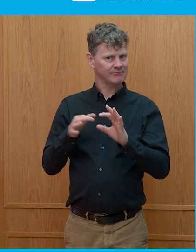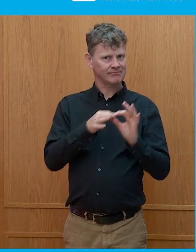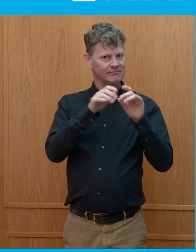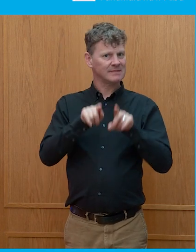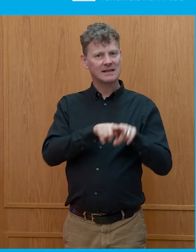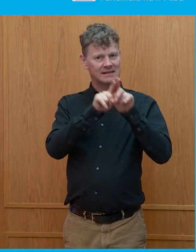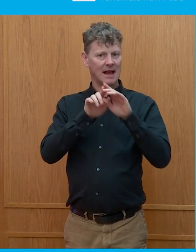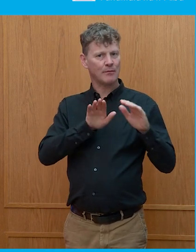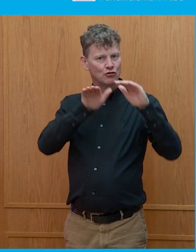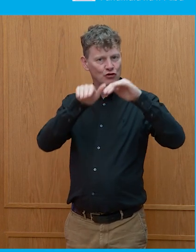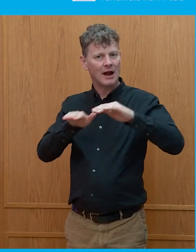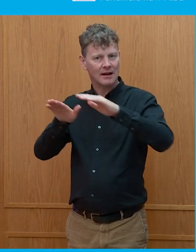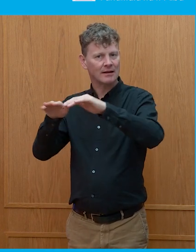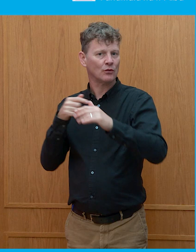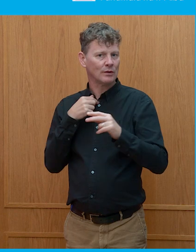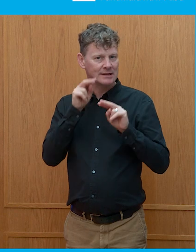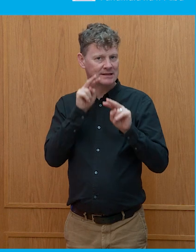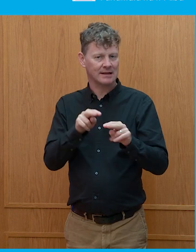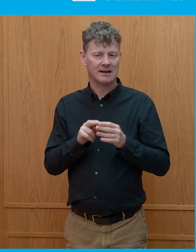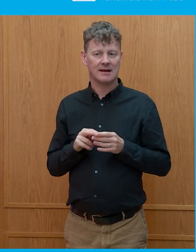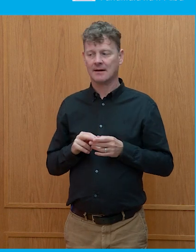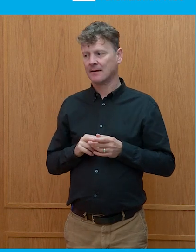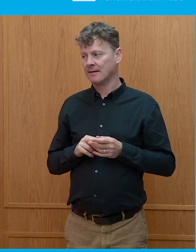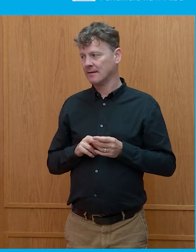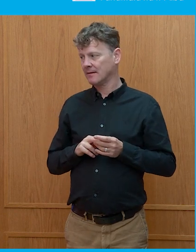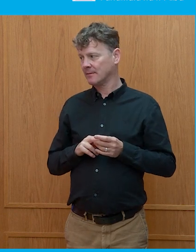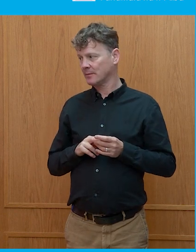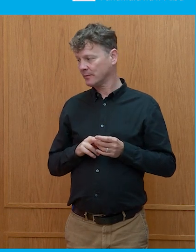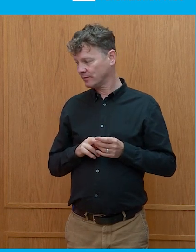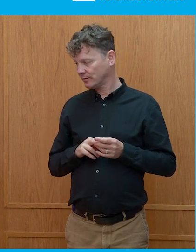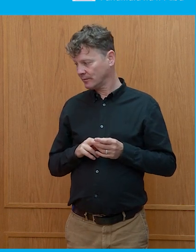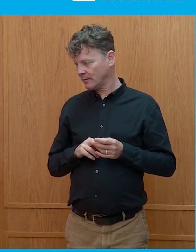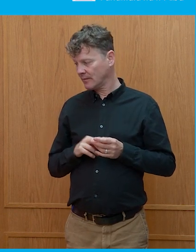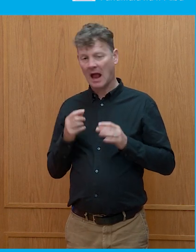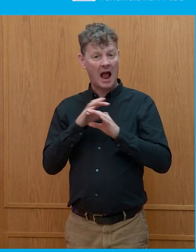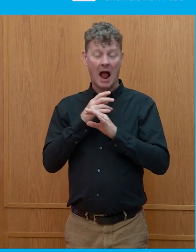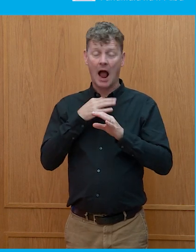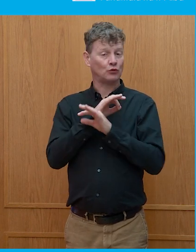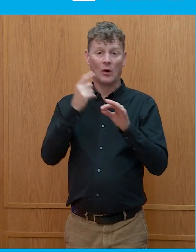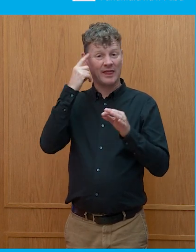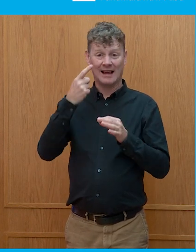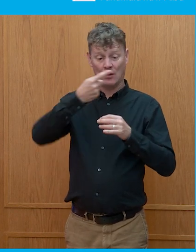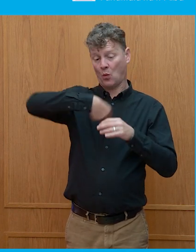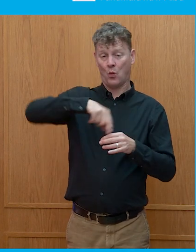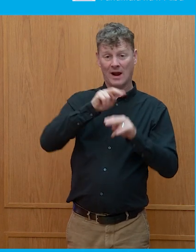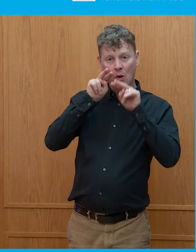of what we're seeing. I don't think what it's worth, and it's not, I don't think we look at this enough here.